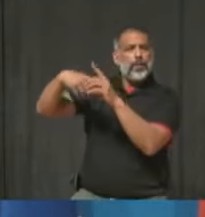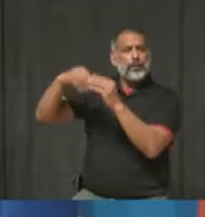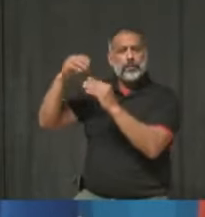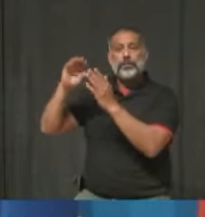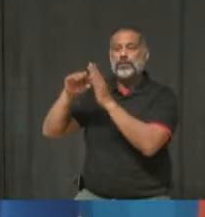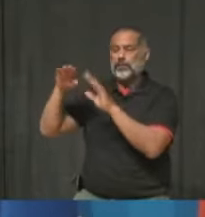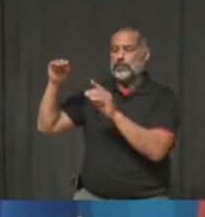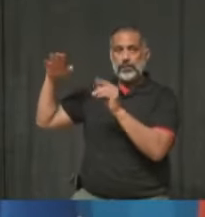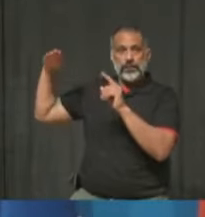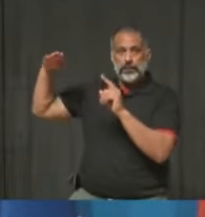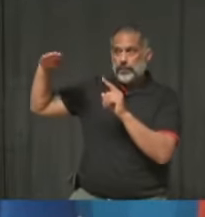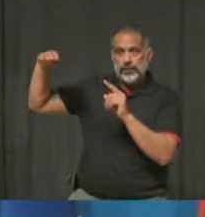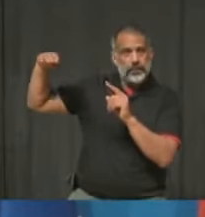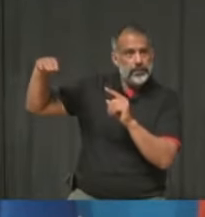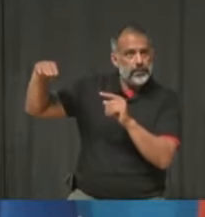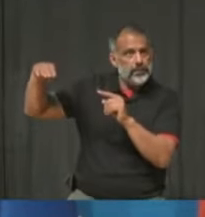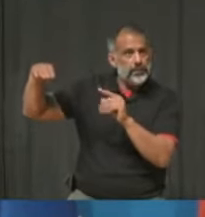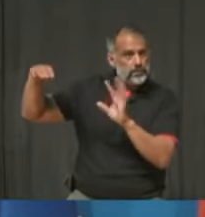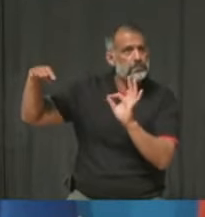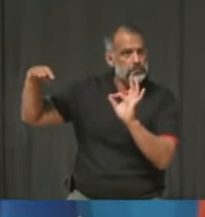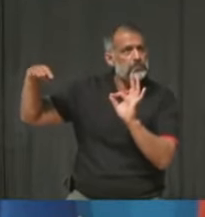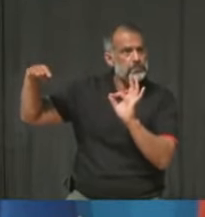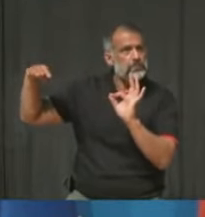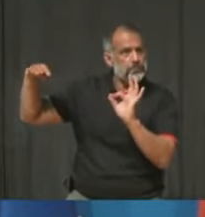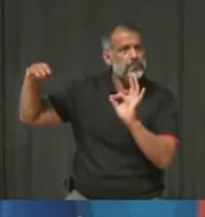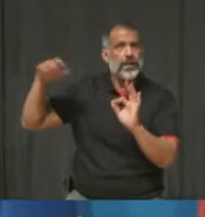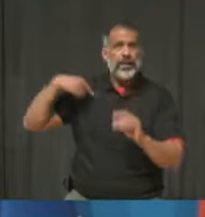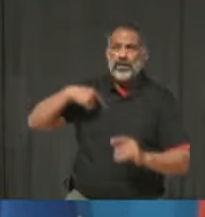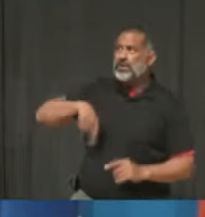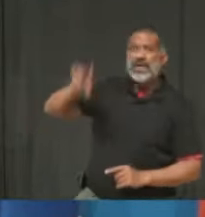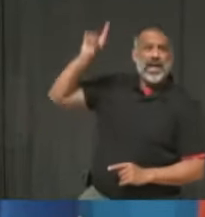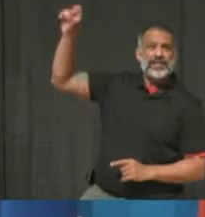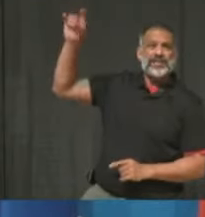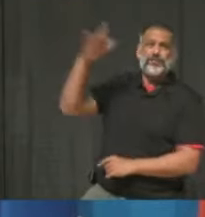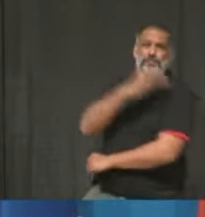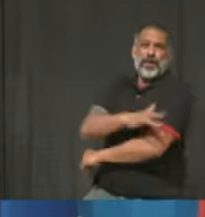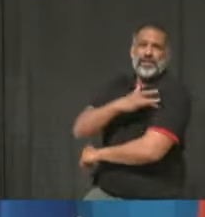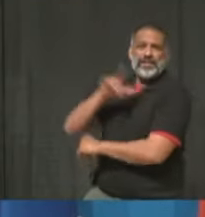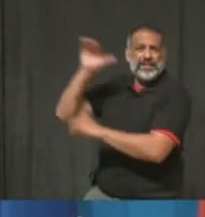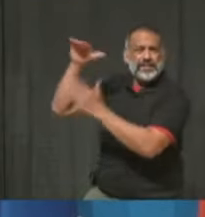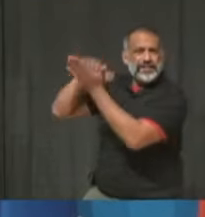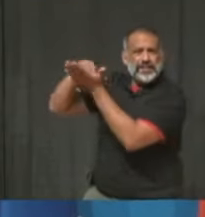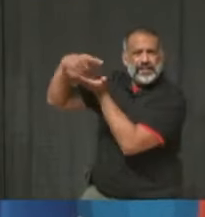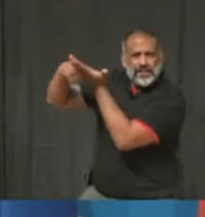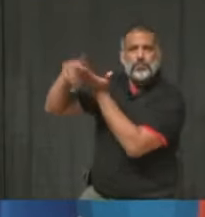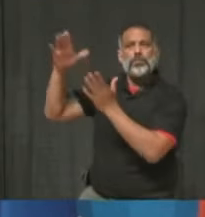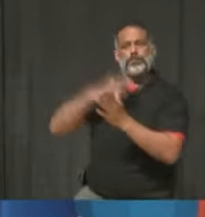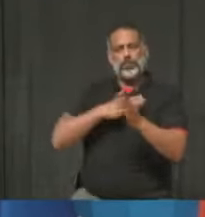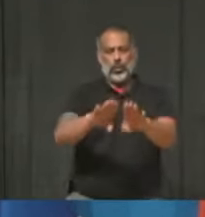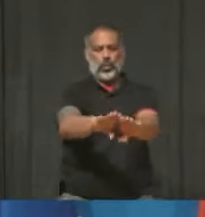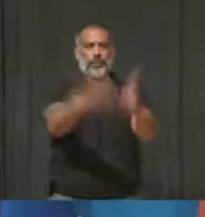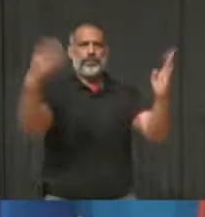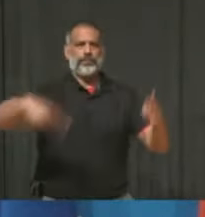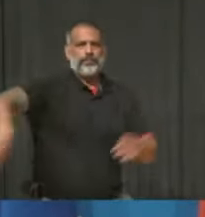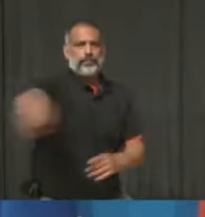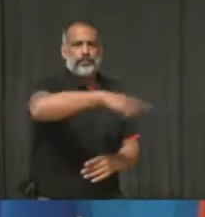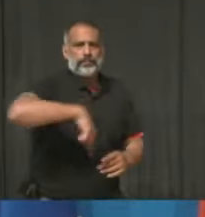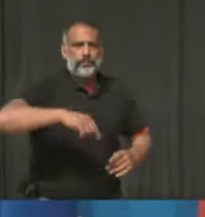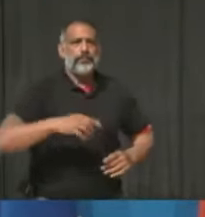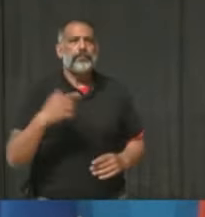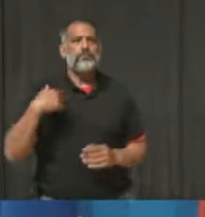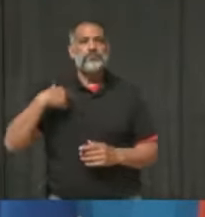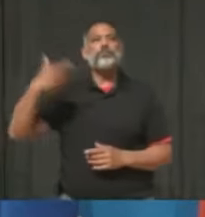I've asked Dr. Peter Youni, here today, to talk more about the importance of opening up